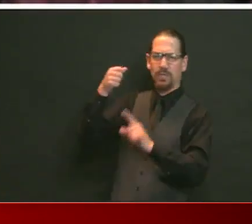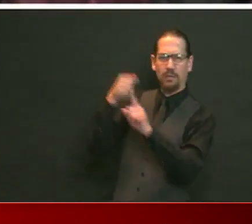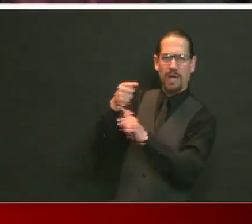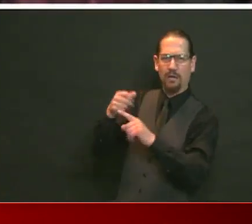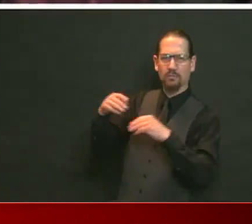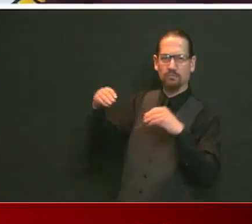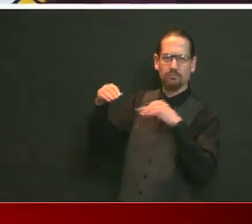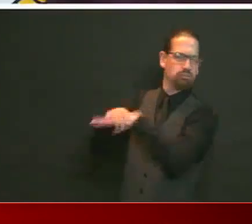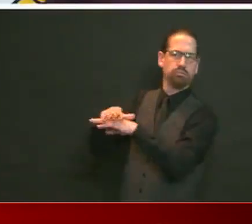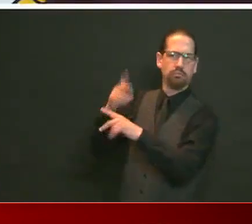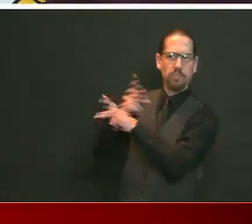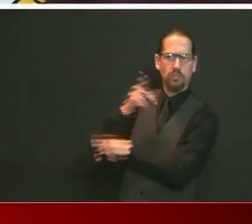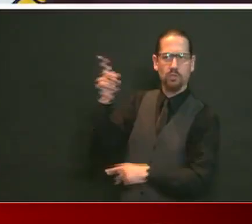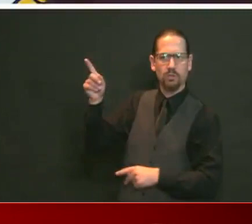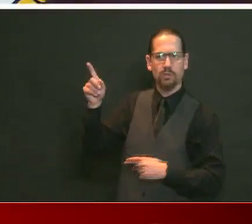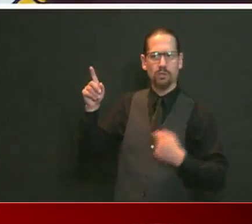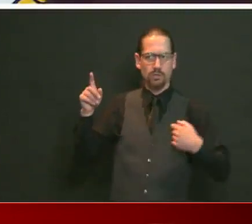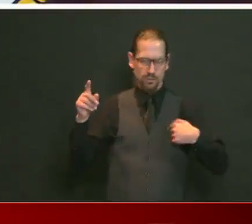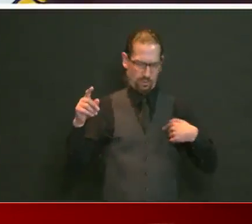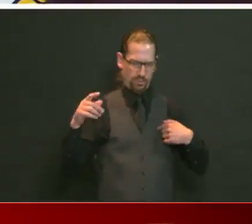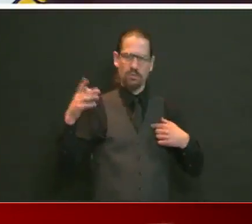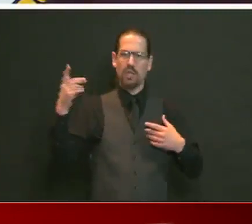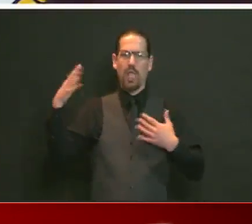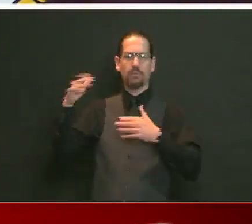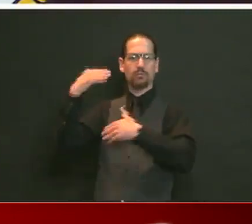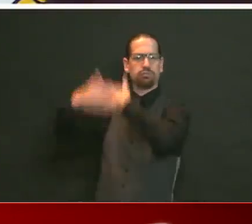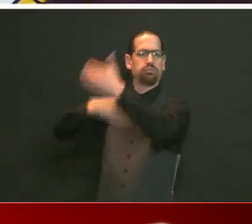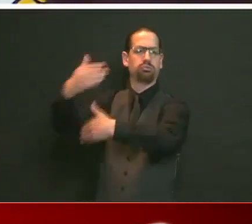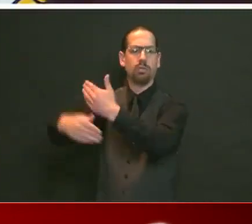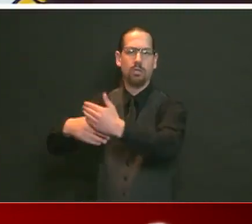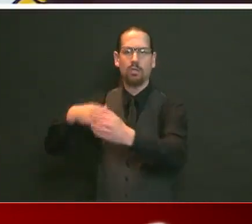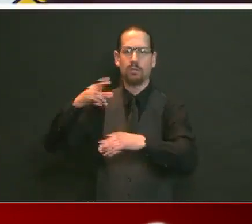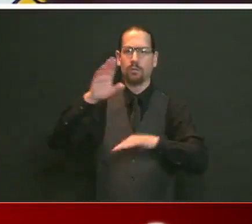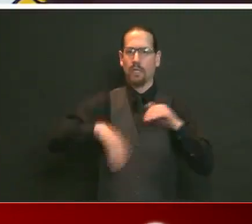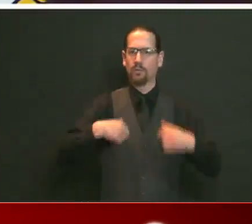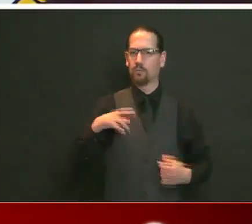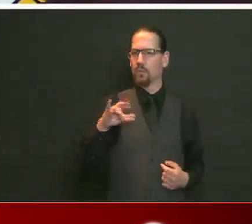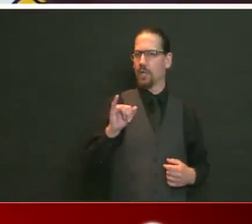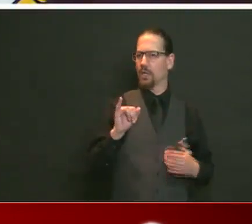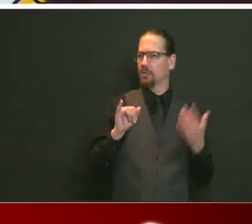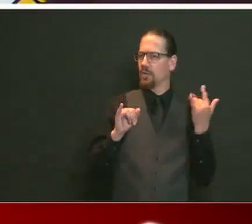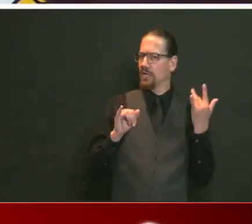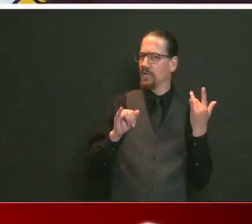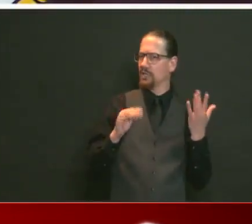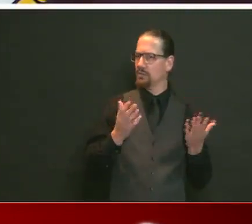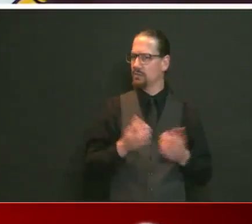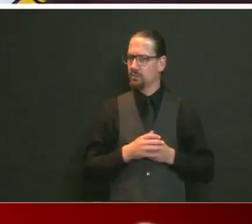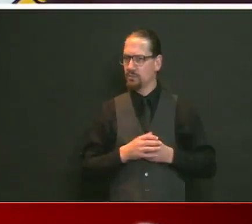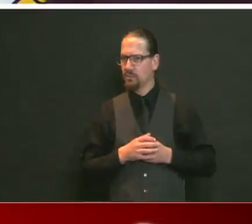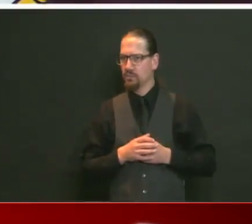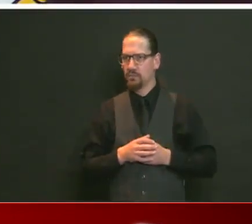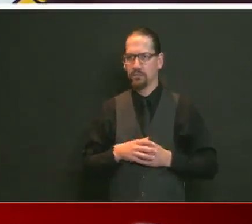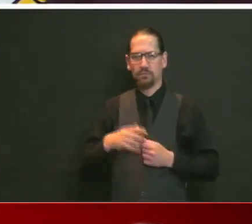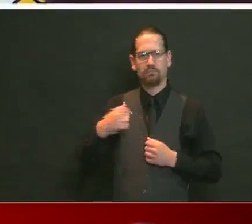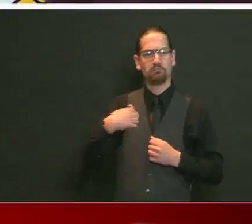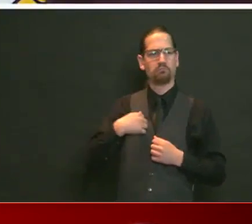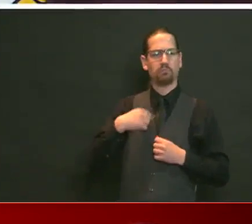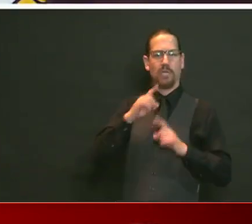now ahead of us? Well, they aren't actually ahead of us insofar as they're beginning by opening